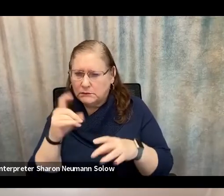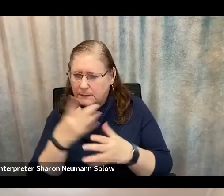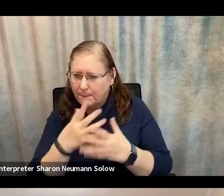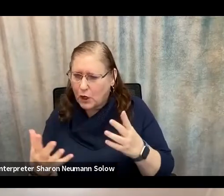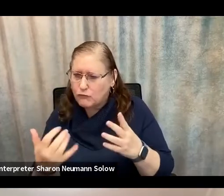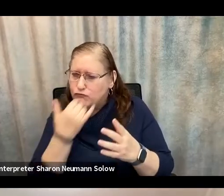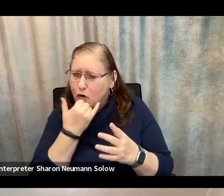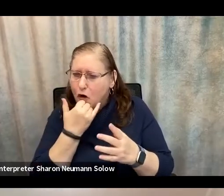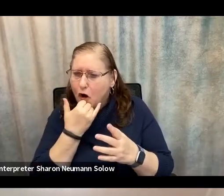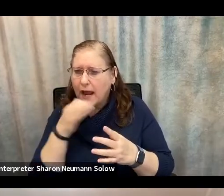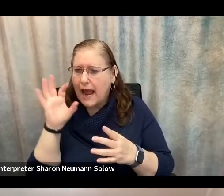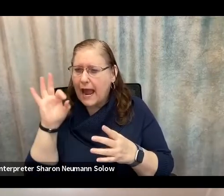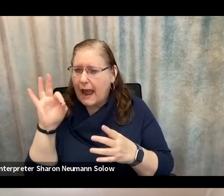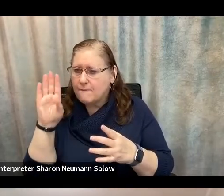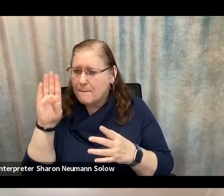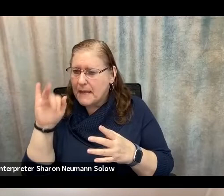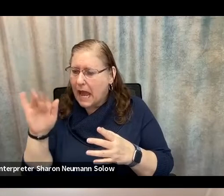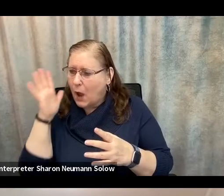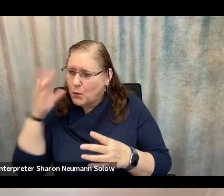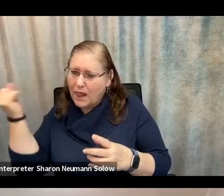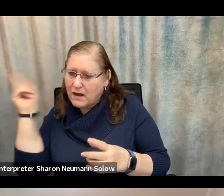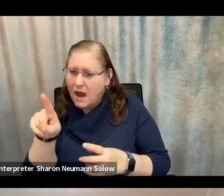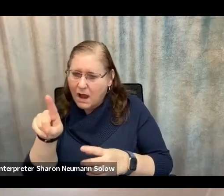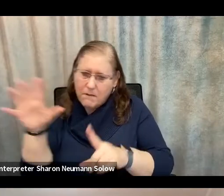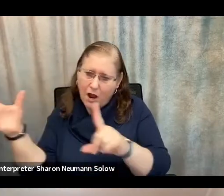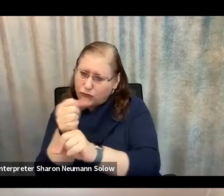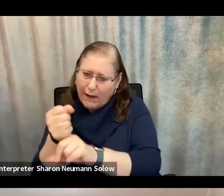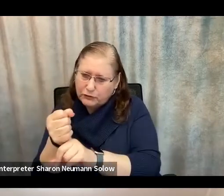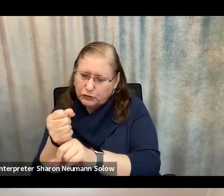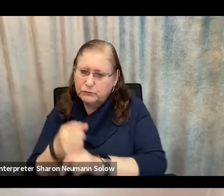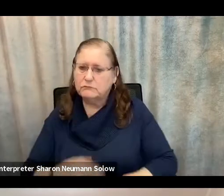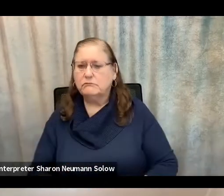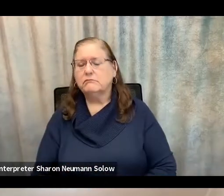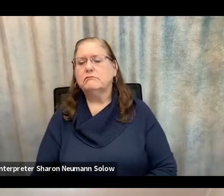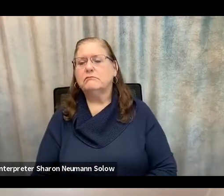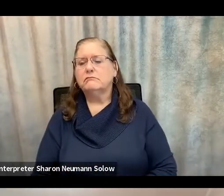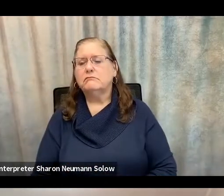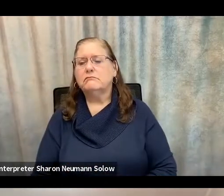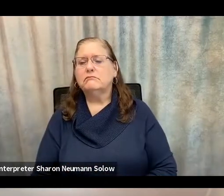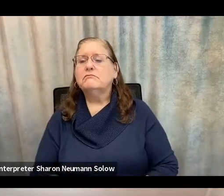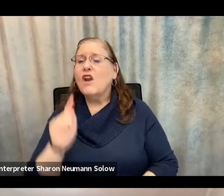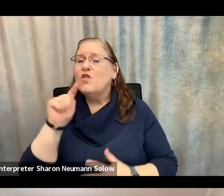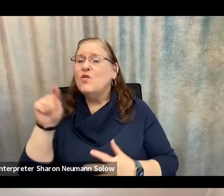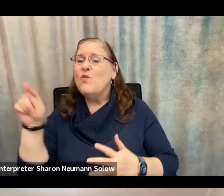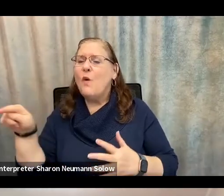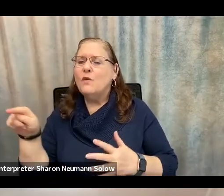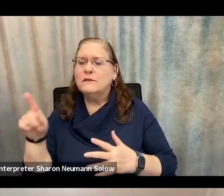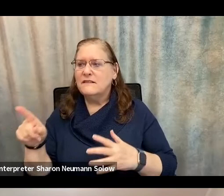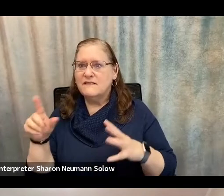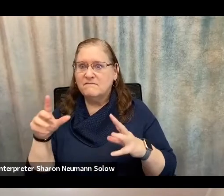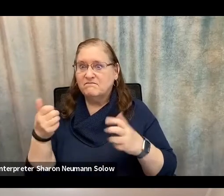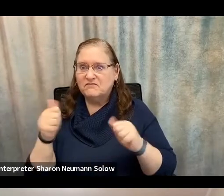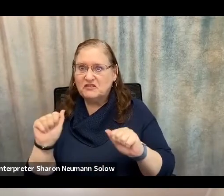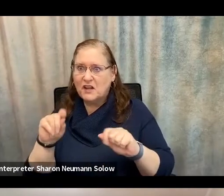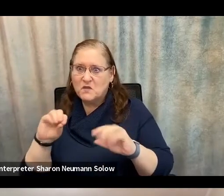and the FBI is going to come arrest you. All those pressure tactics and the need to do stuff